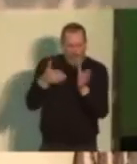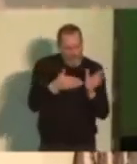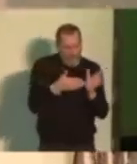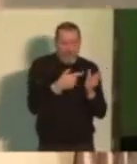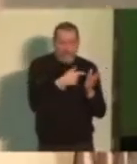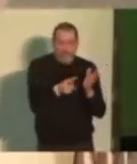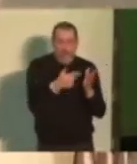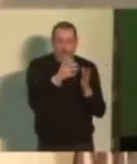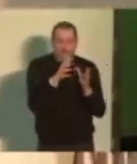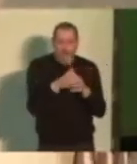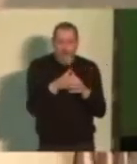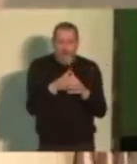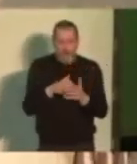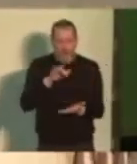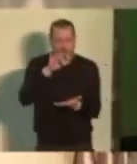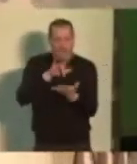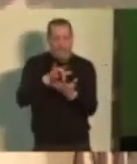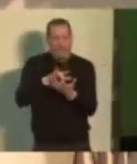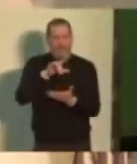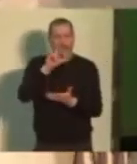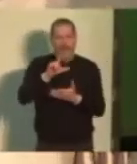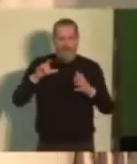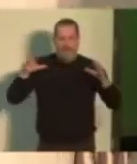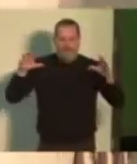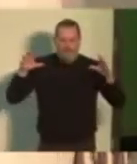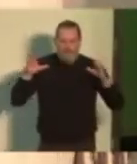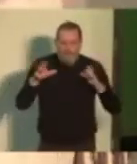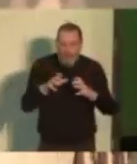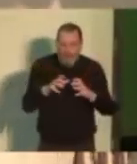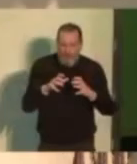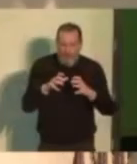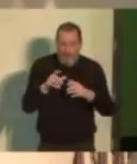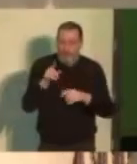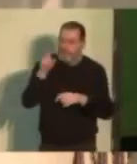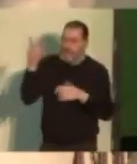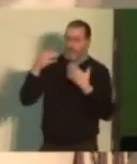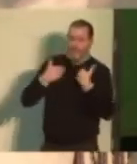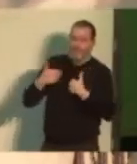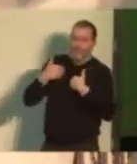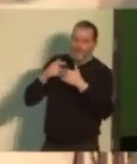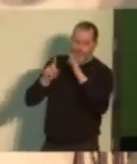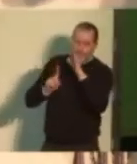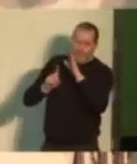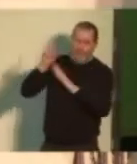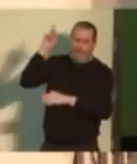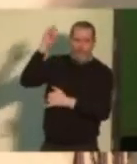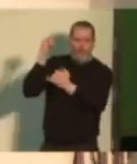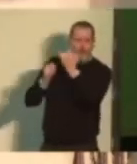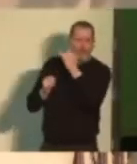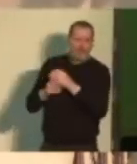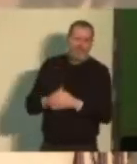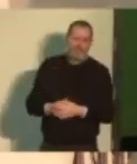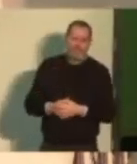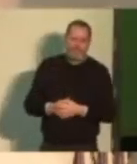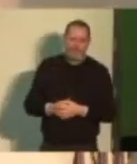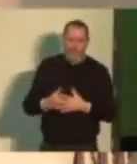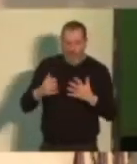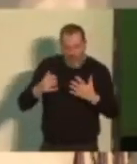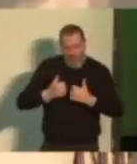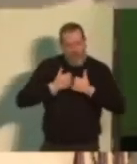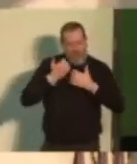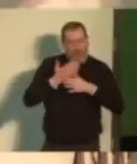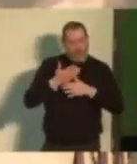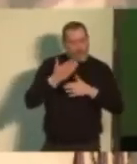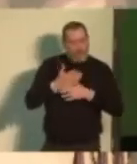The middle class is shrinking and the people on top are getting wealthier. Our job is to take